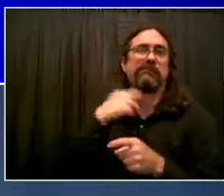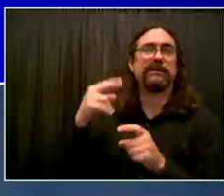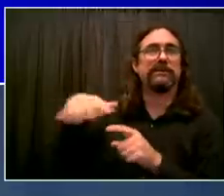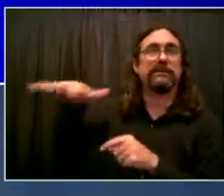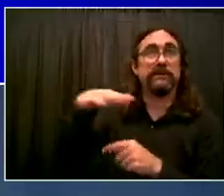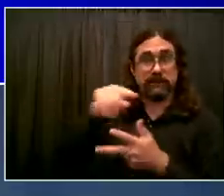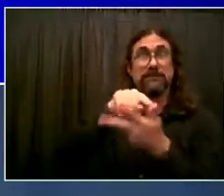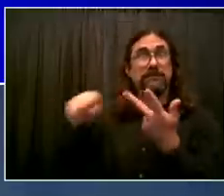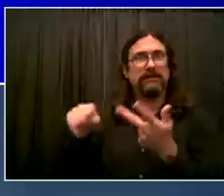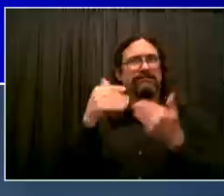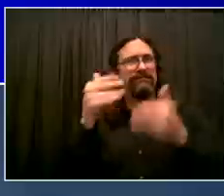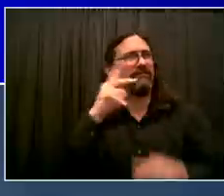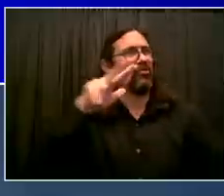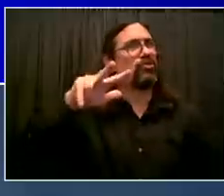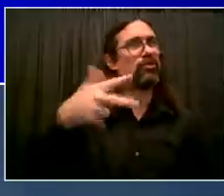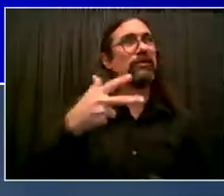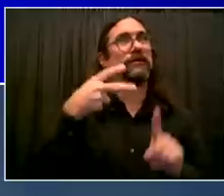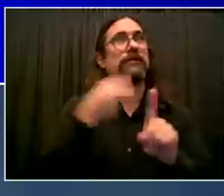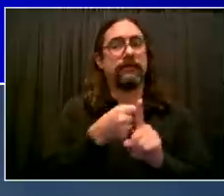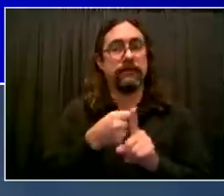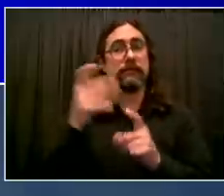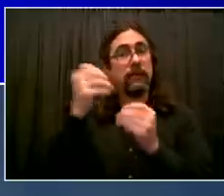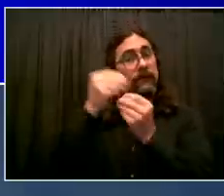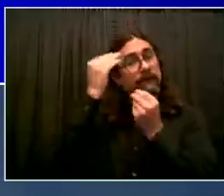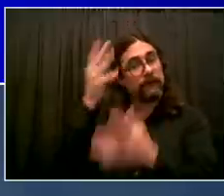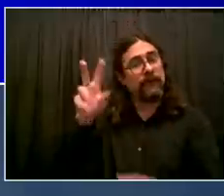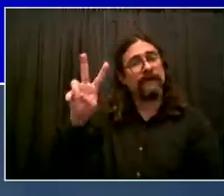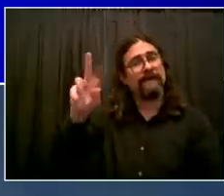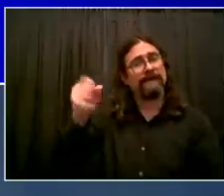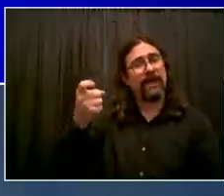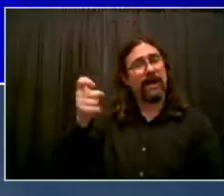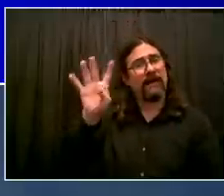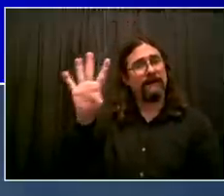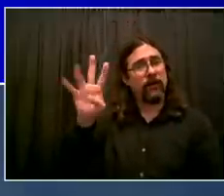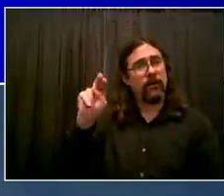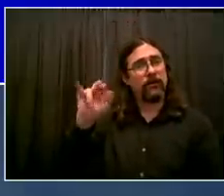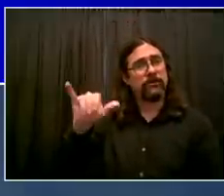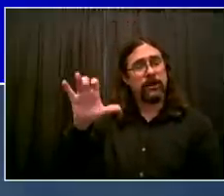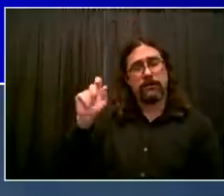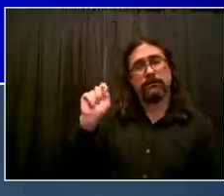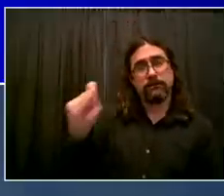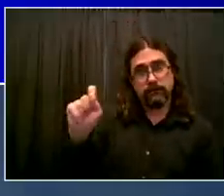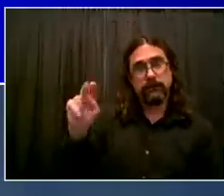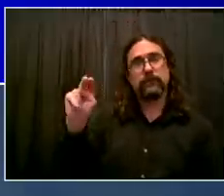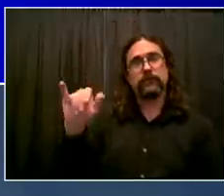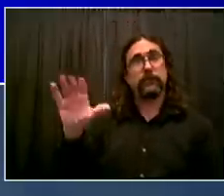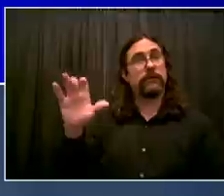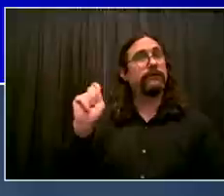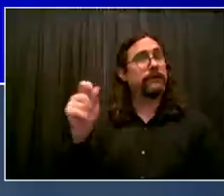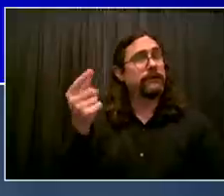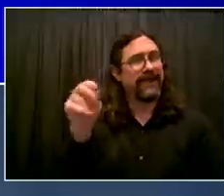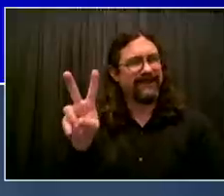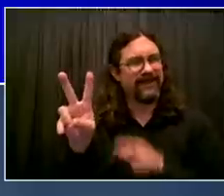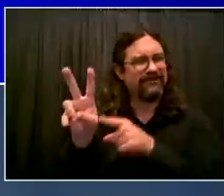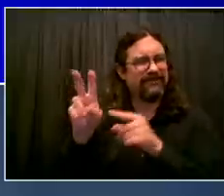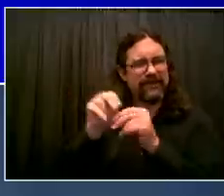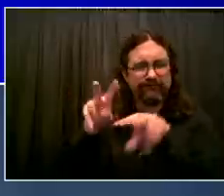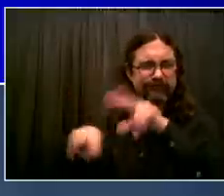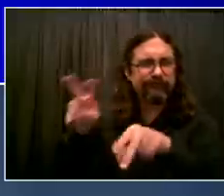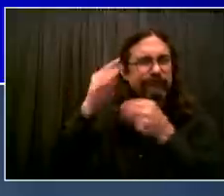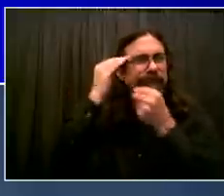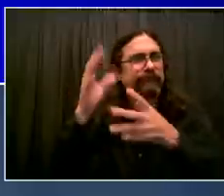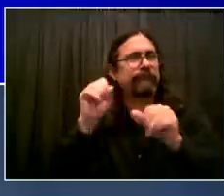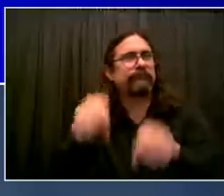vax4nyc.nyc.gov. Now, if you don't qualify, or you got the Moderna or the Johnson & Johnson, again, the original vaccination